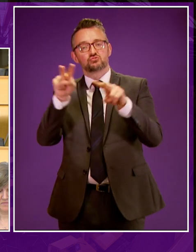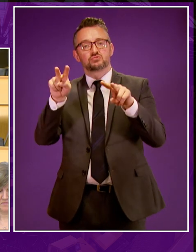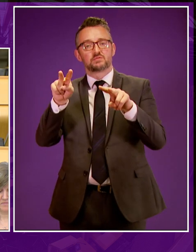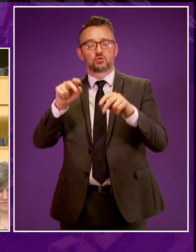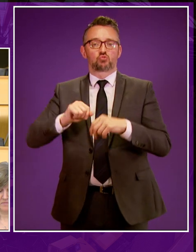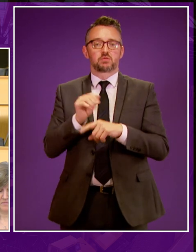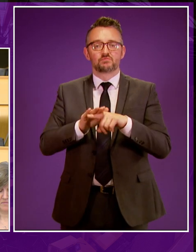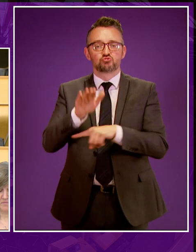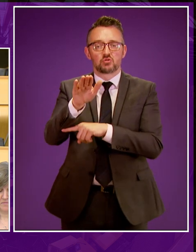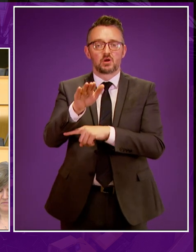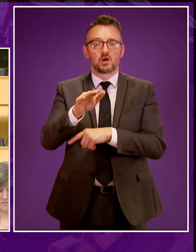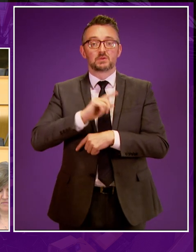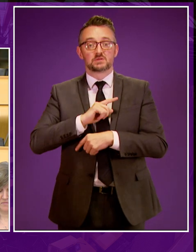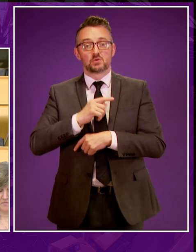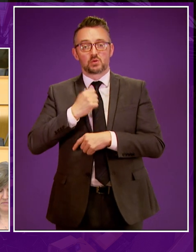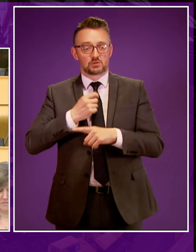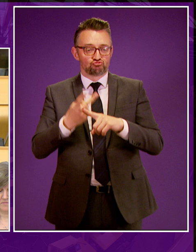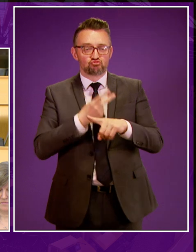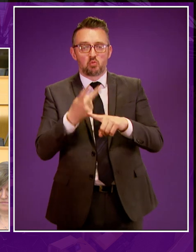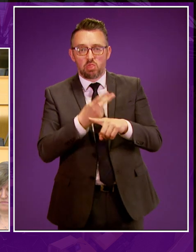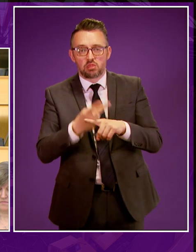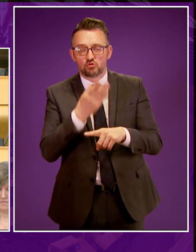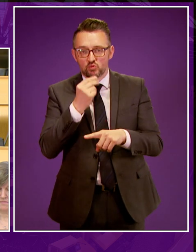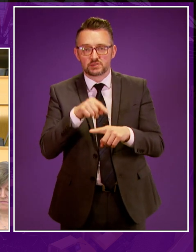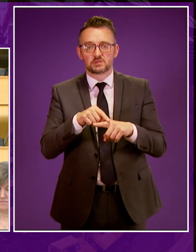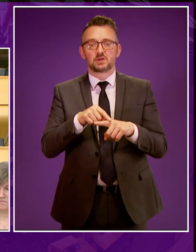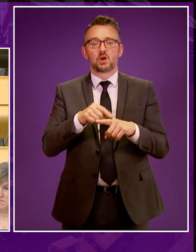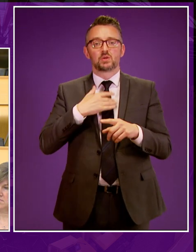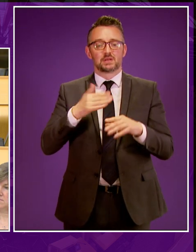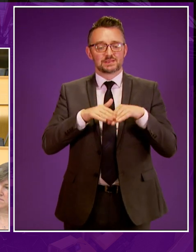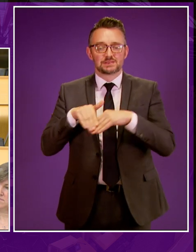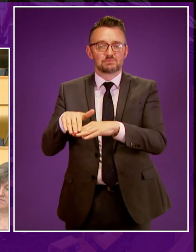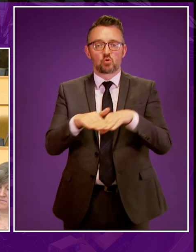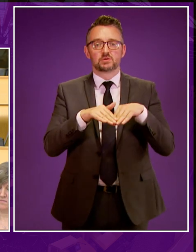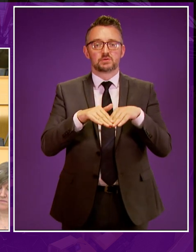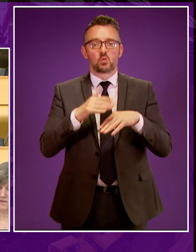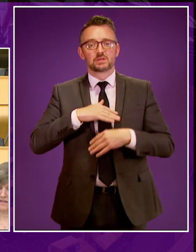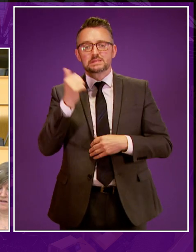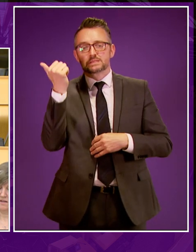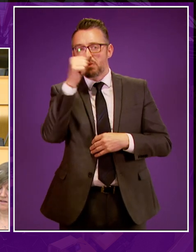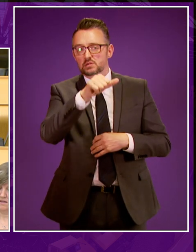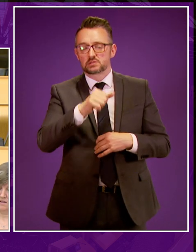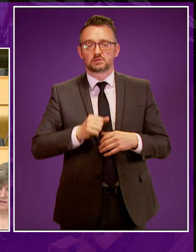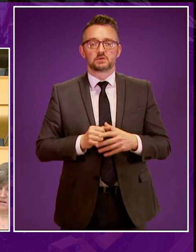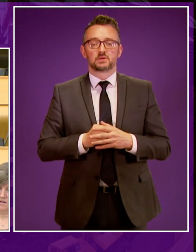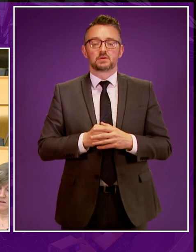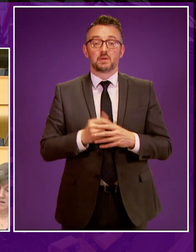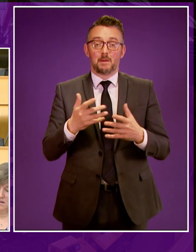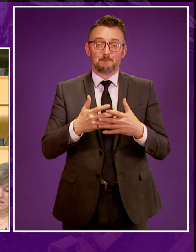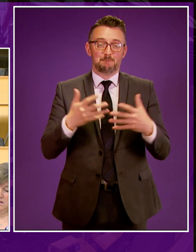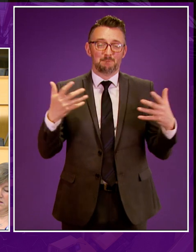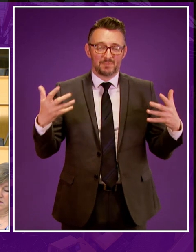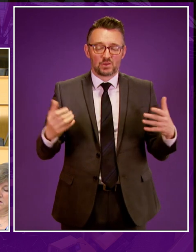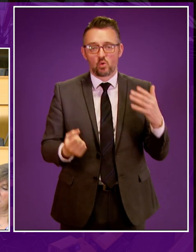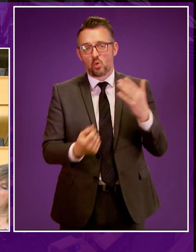to one which is infinitely renewable, decentralised, democratised and smart. And our biggest economic